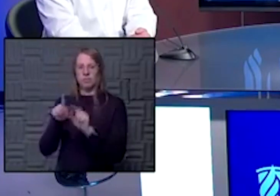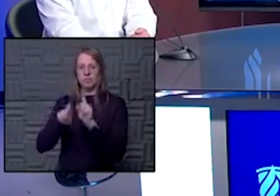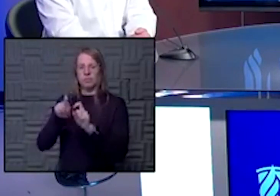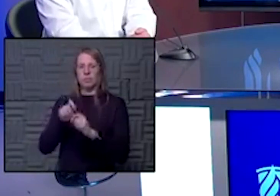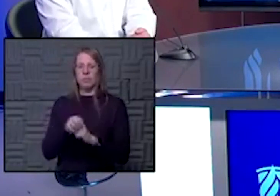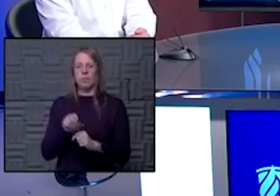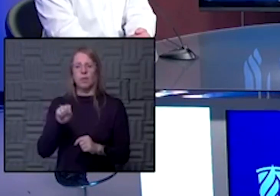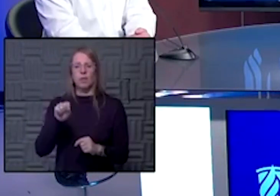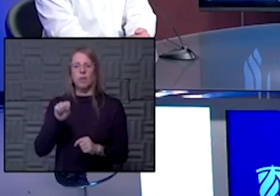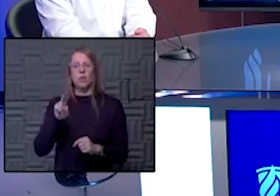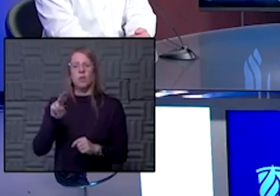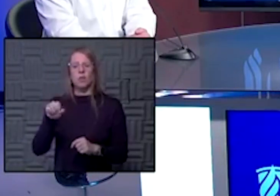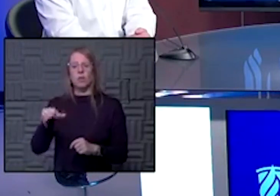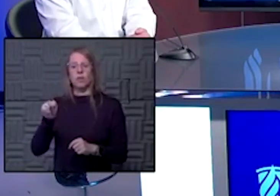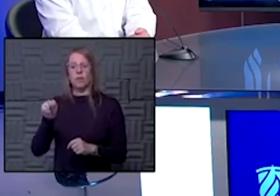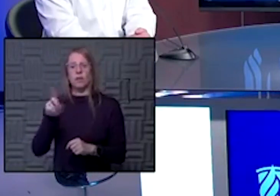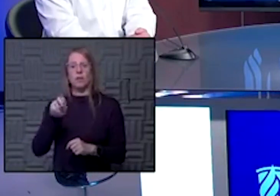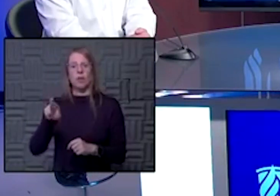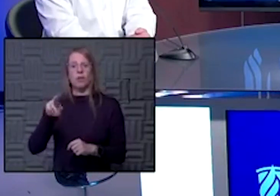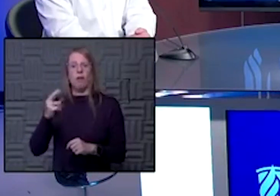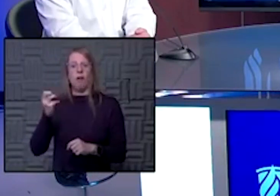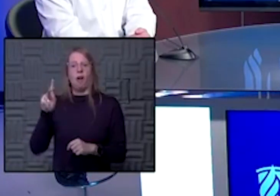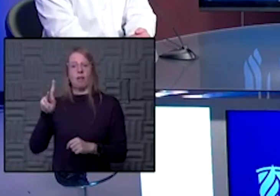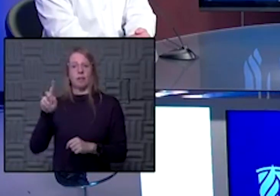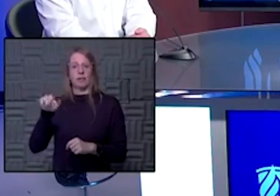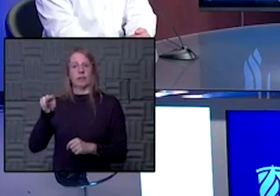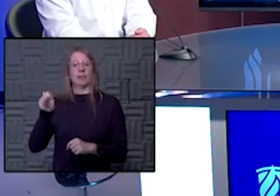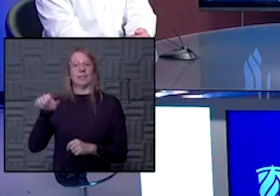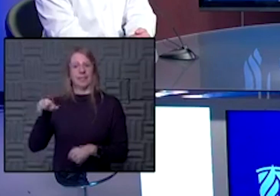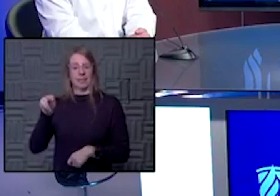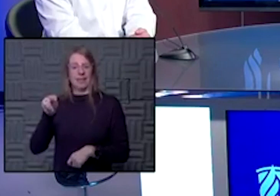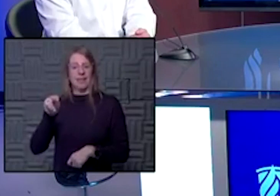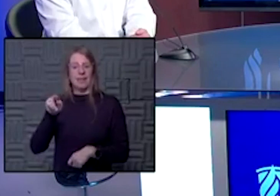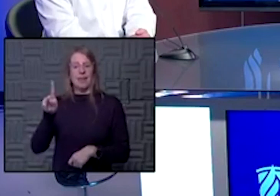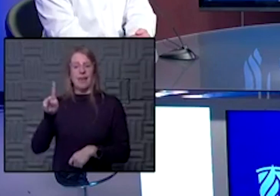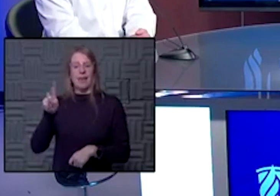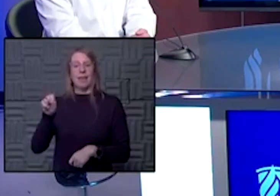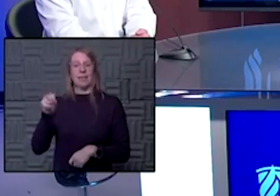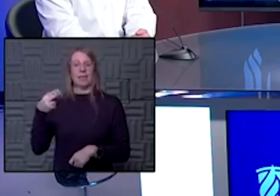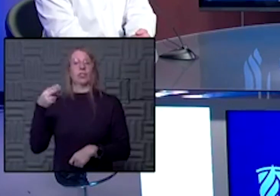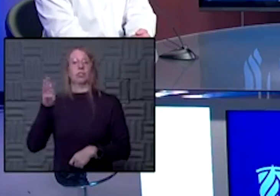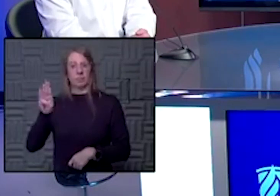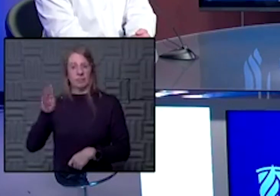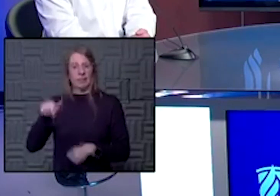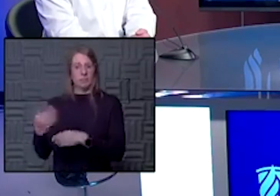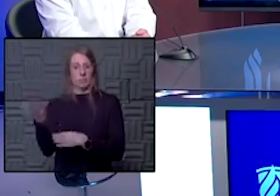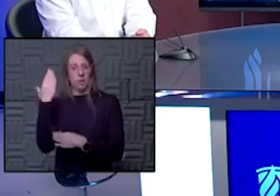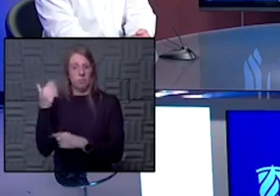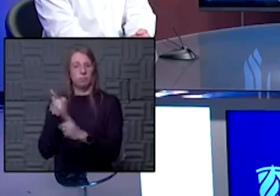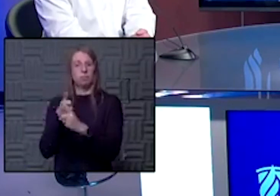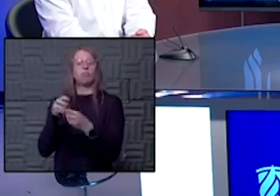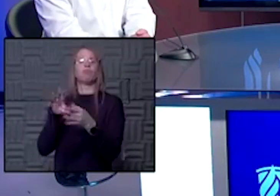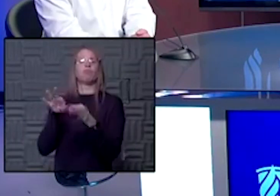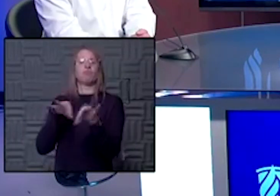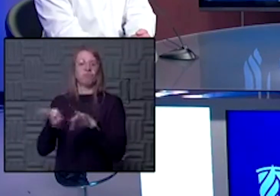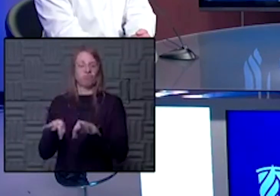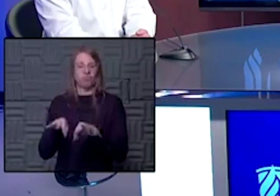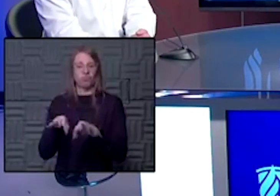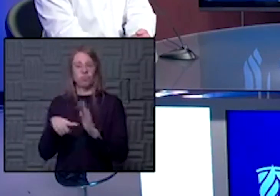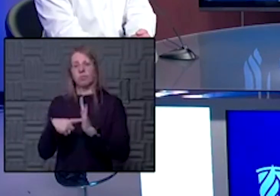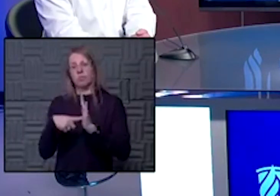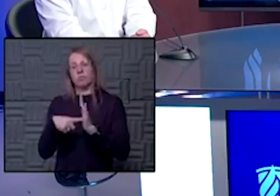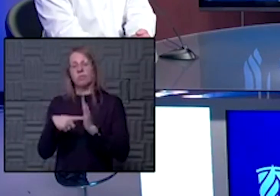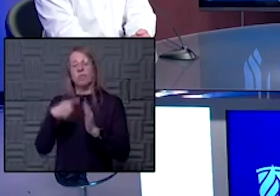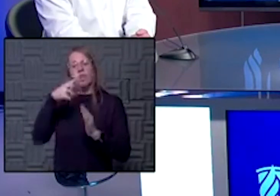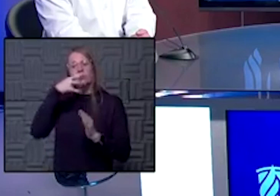saw Dr. Hawkinson on KSHB this morning and you went over some of the signs and symptoms of COVID and it included like a